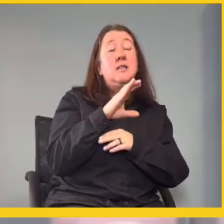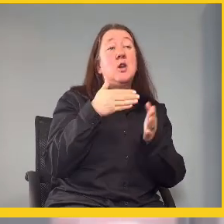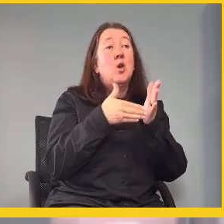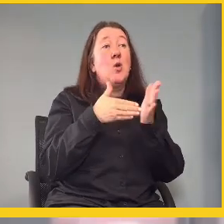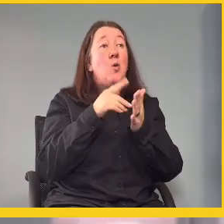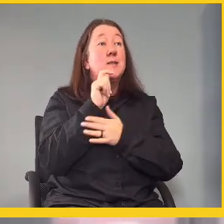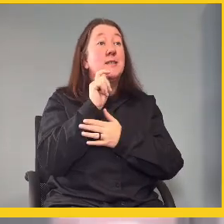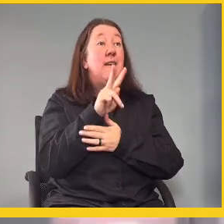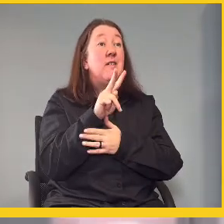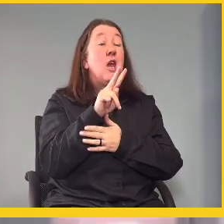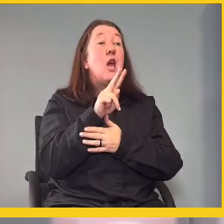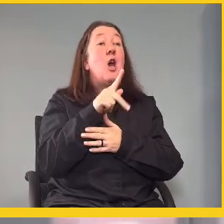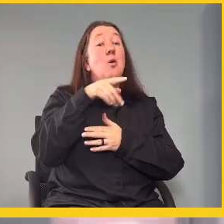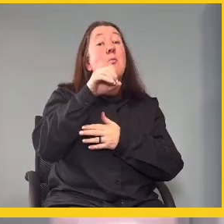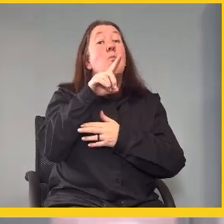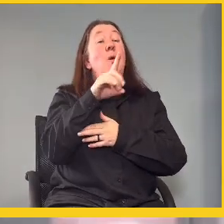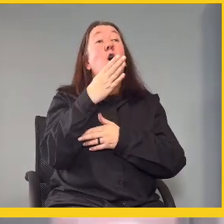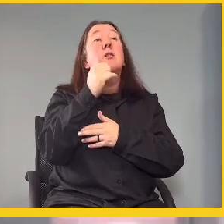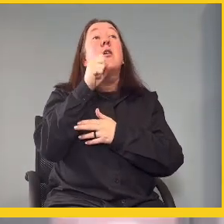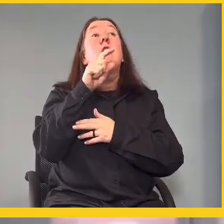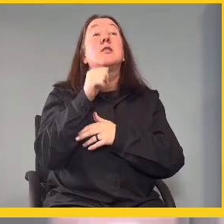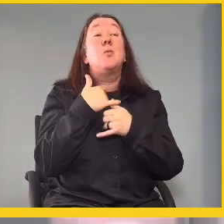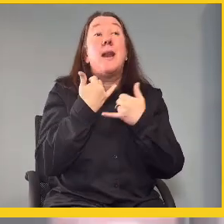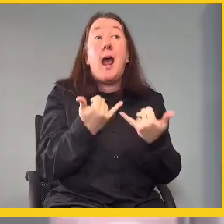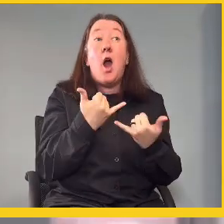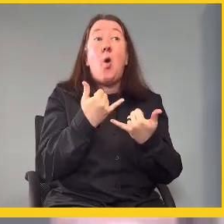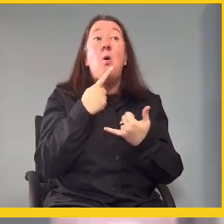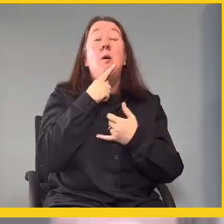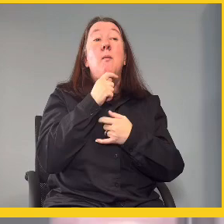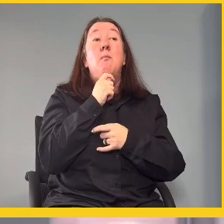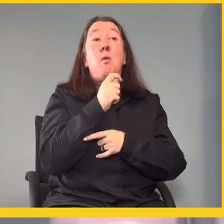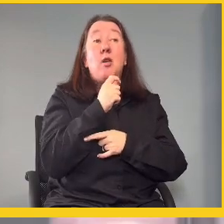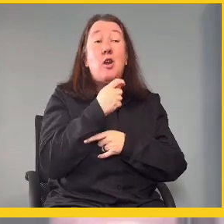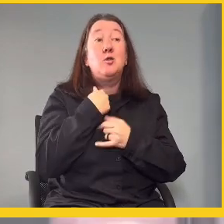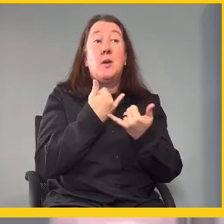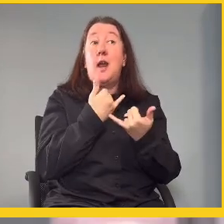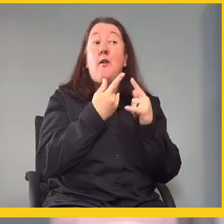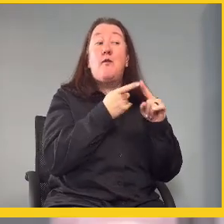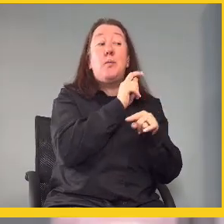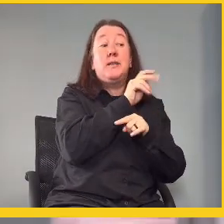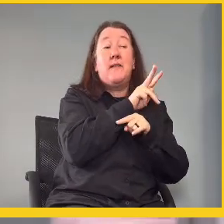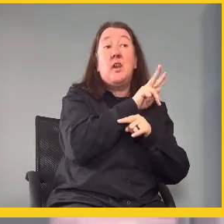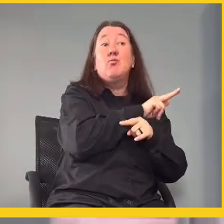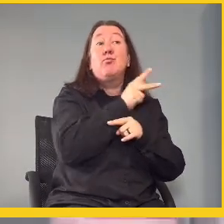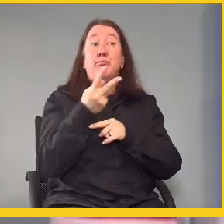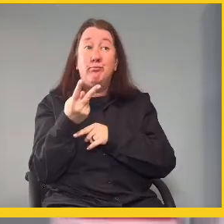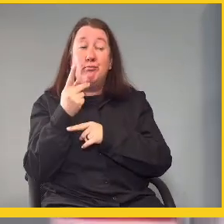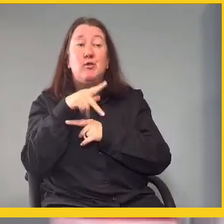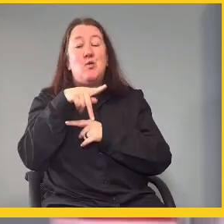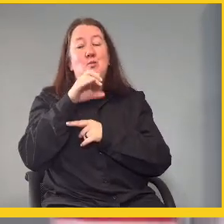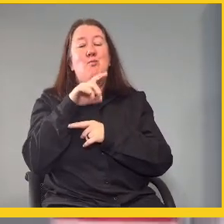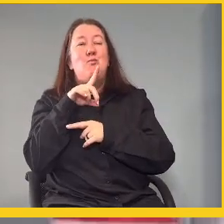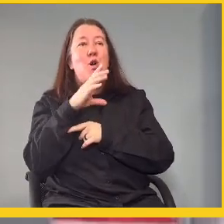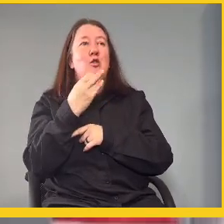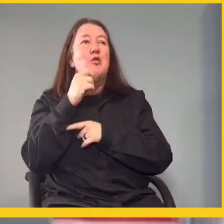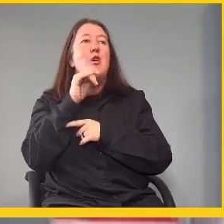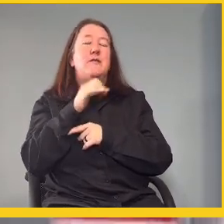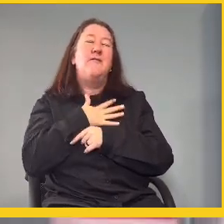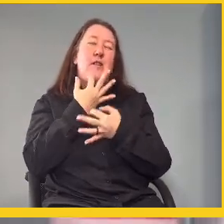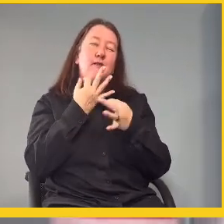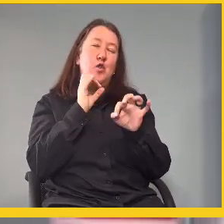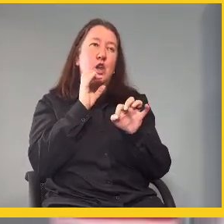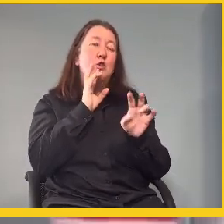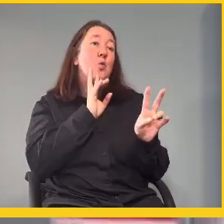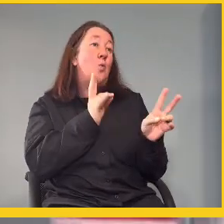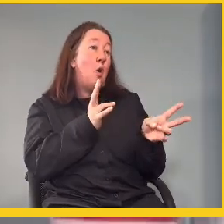podcast. We are now a podcast. We actually transitioning from TV to podcast. So please feel free to